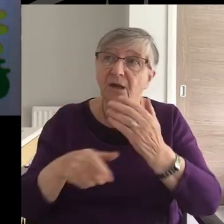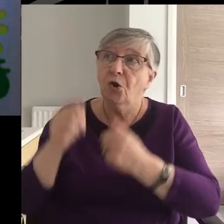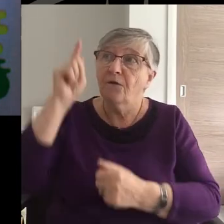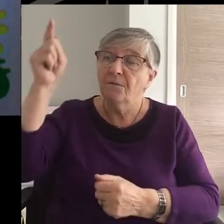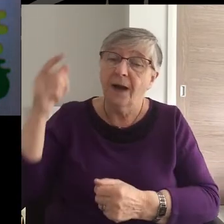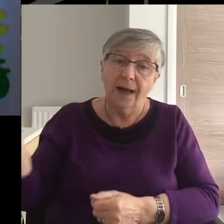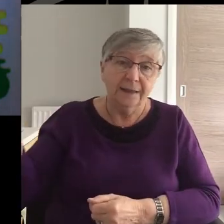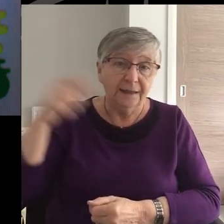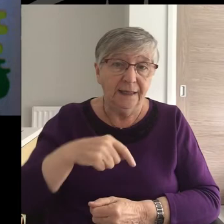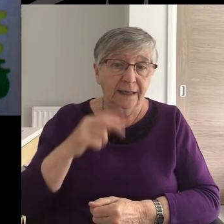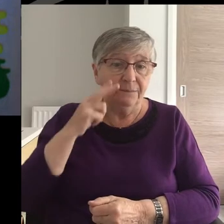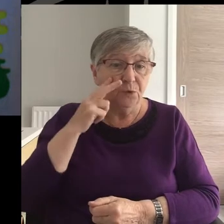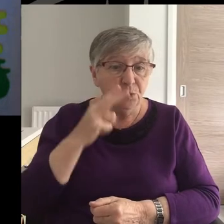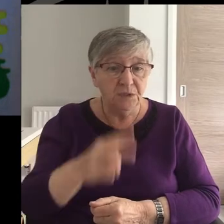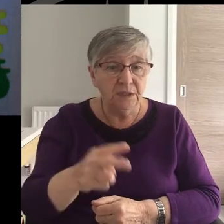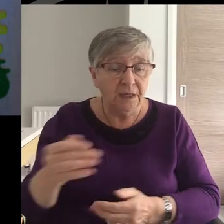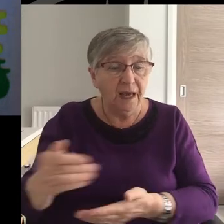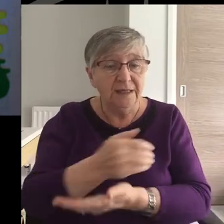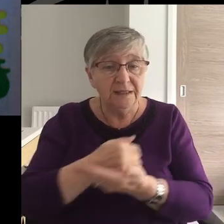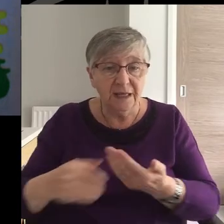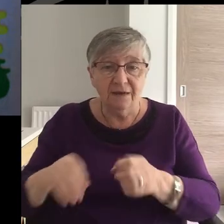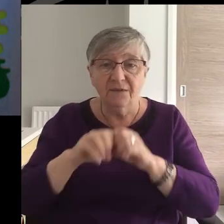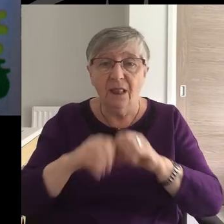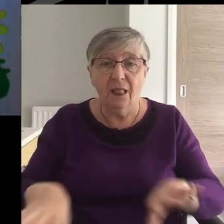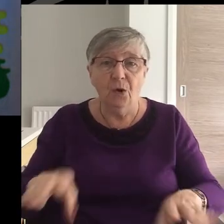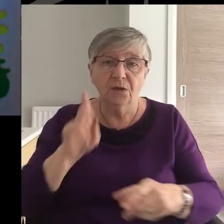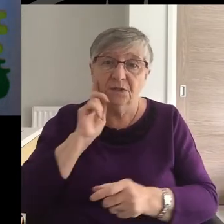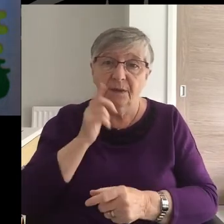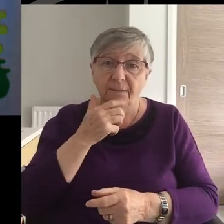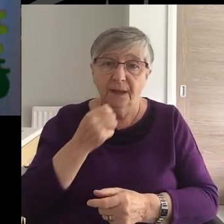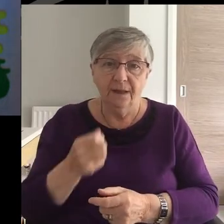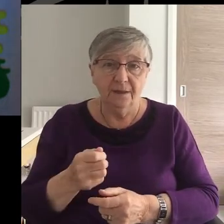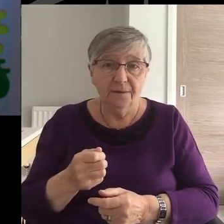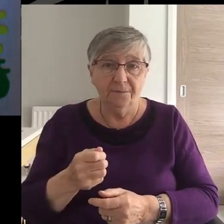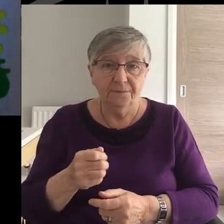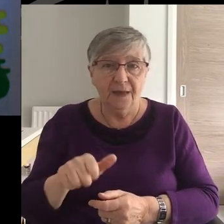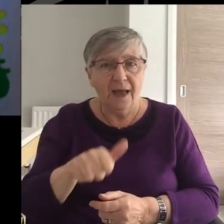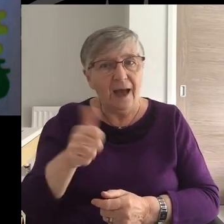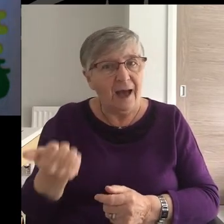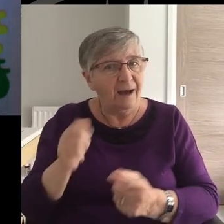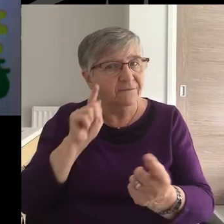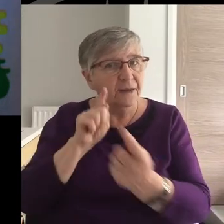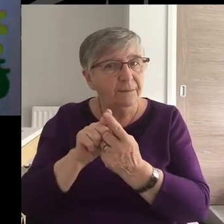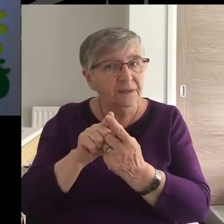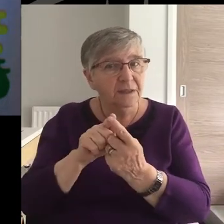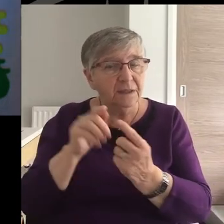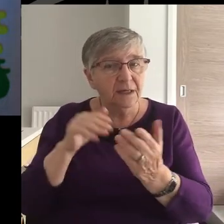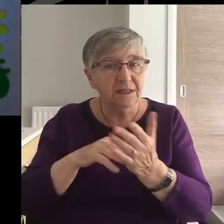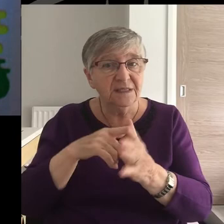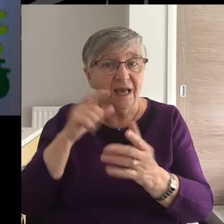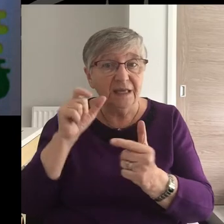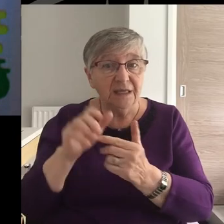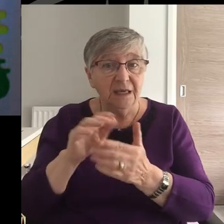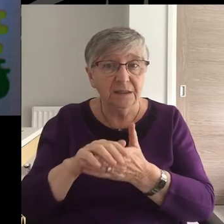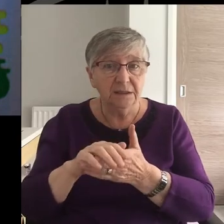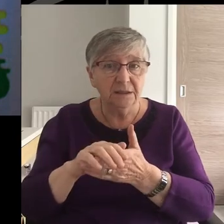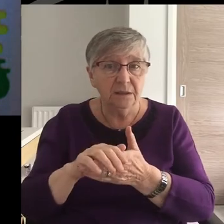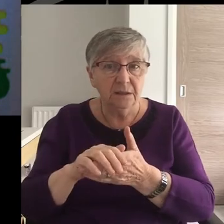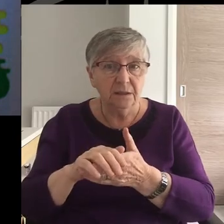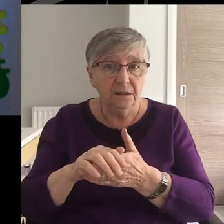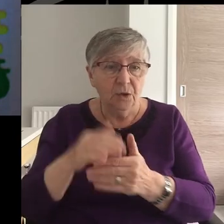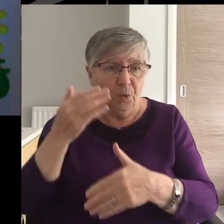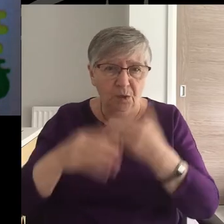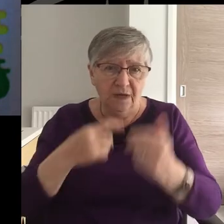seek and to save the lost. Note that after meeting Jesus, we're not told that Zacchaeus